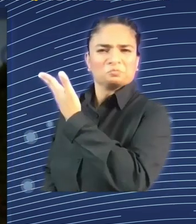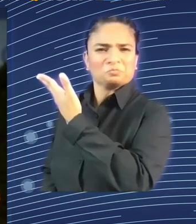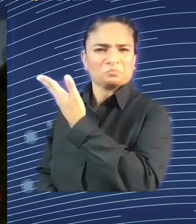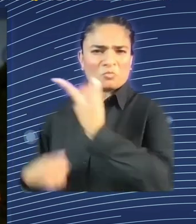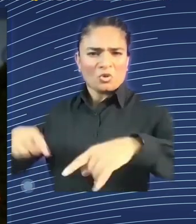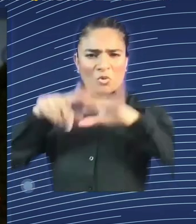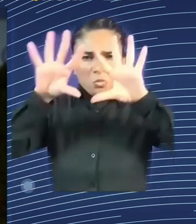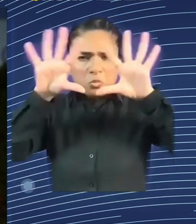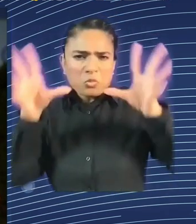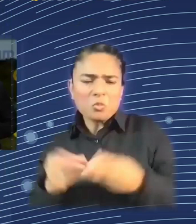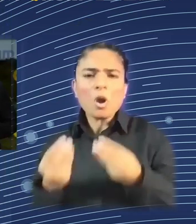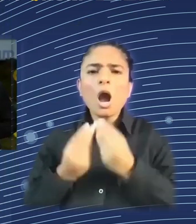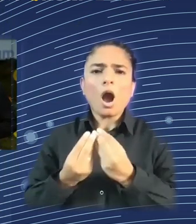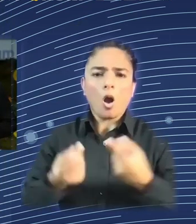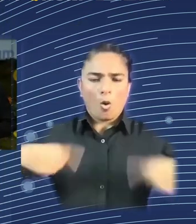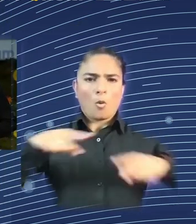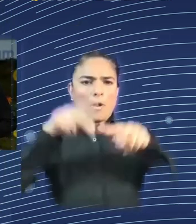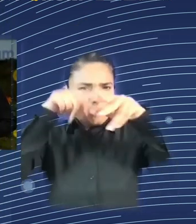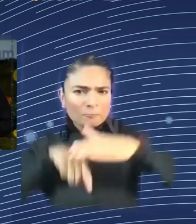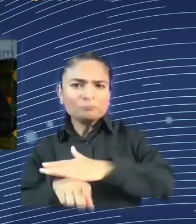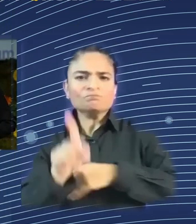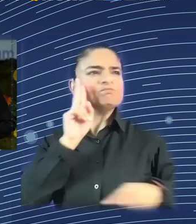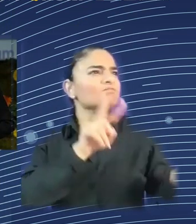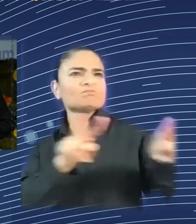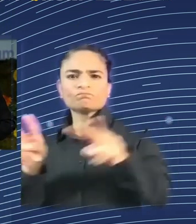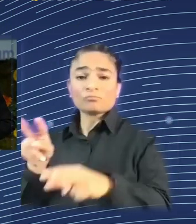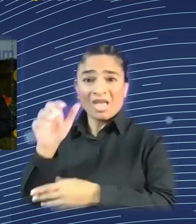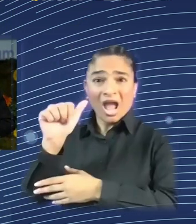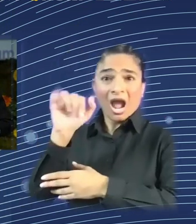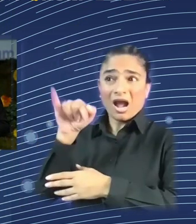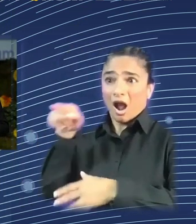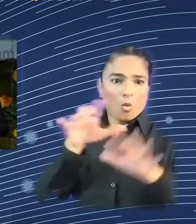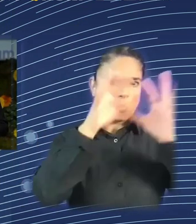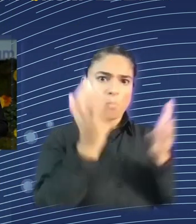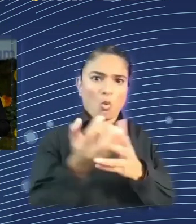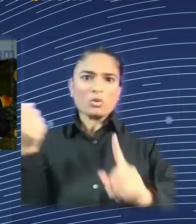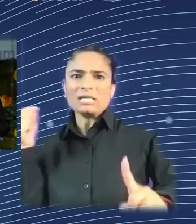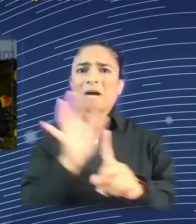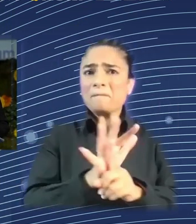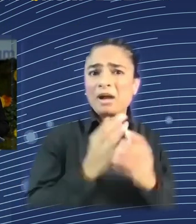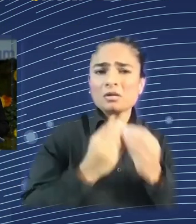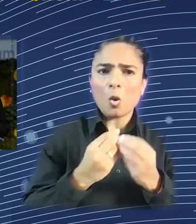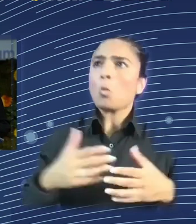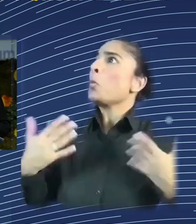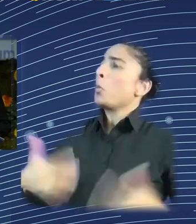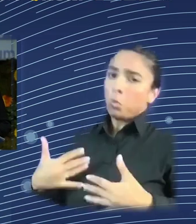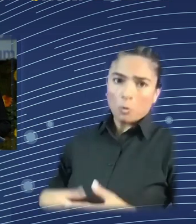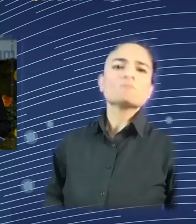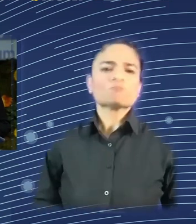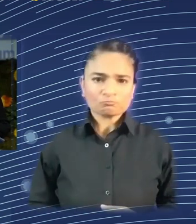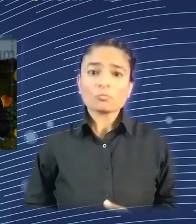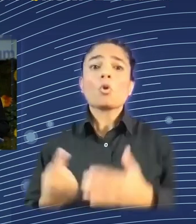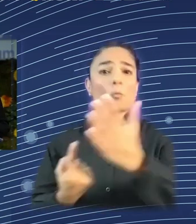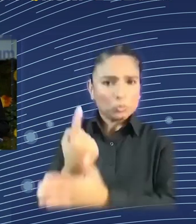world of work? Well, here you've got it. Great opportunity. An opportunity brings challenges and opportunities.